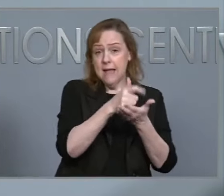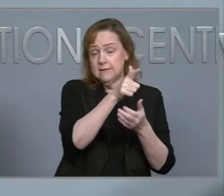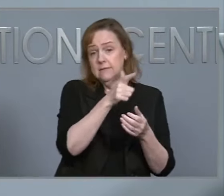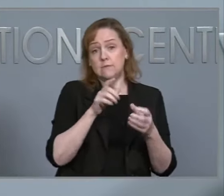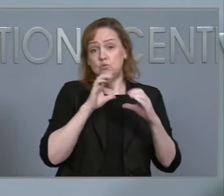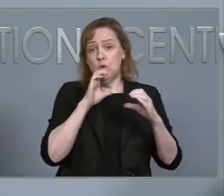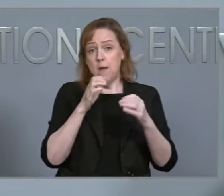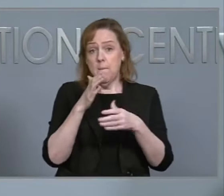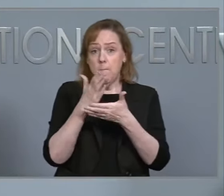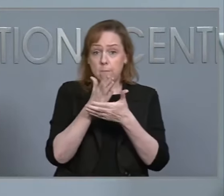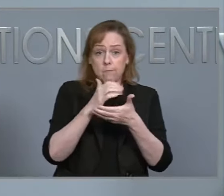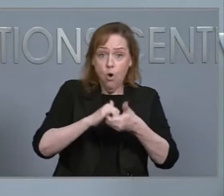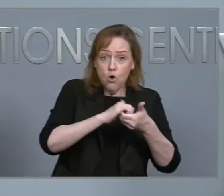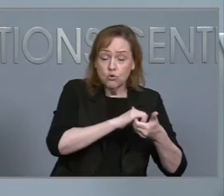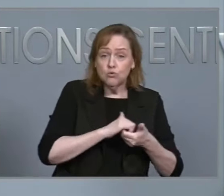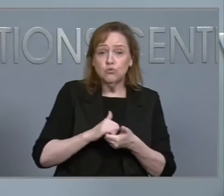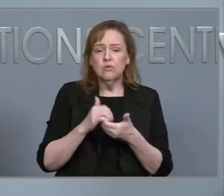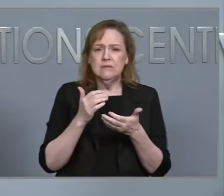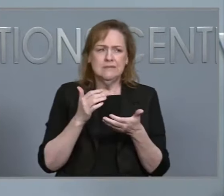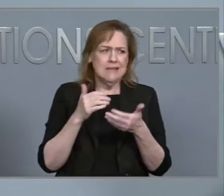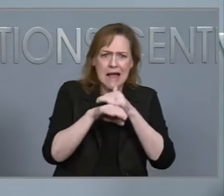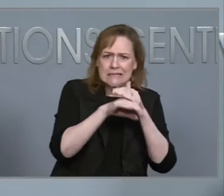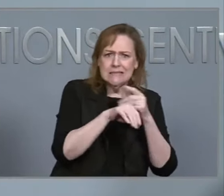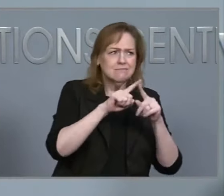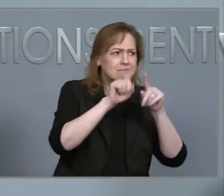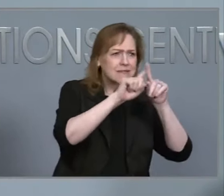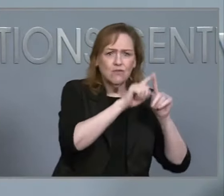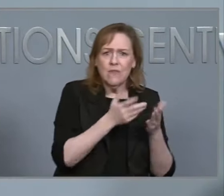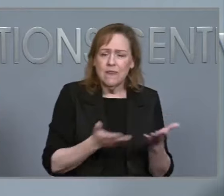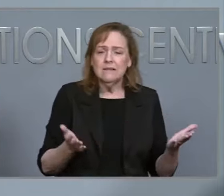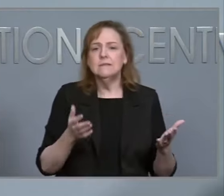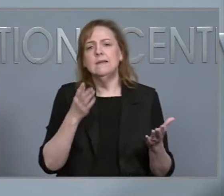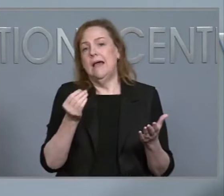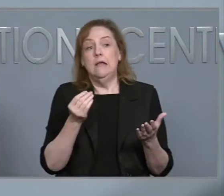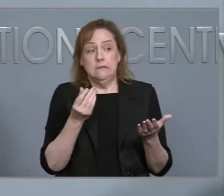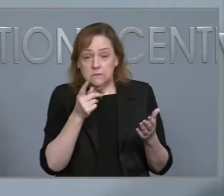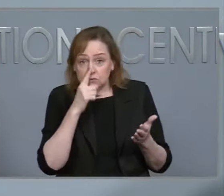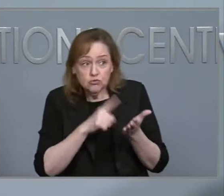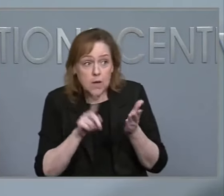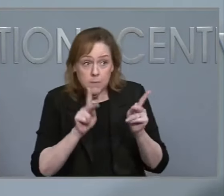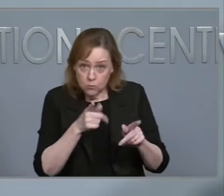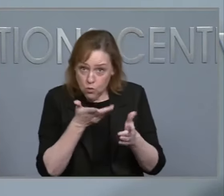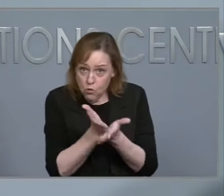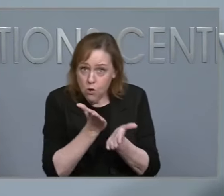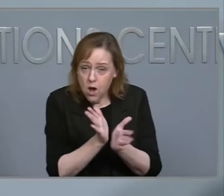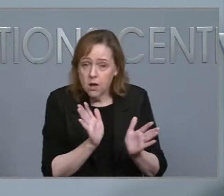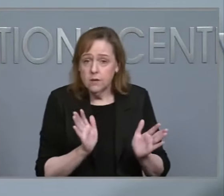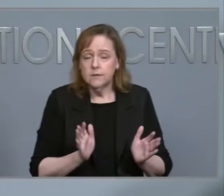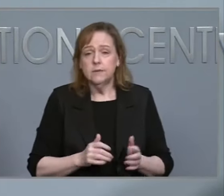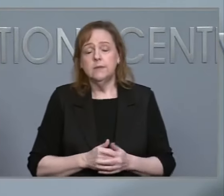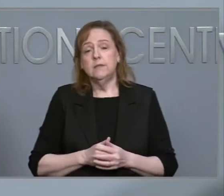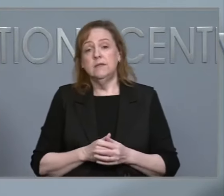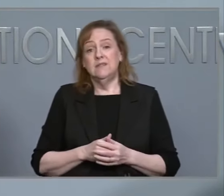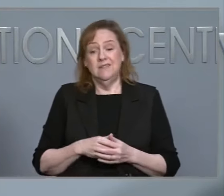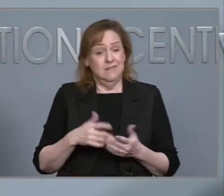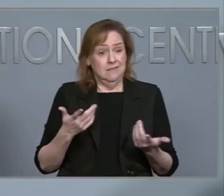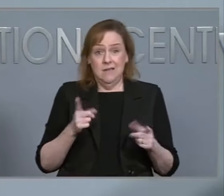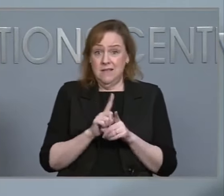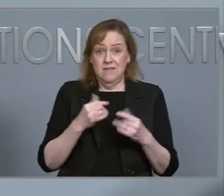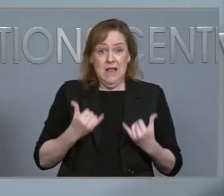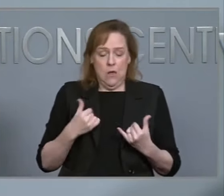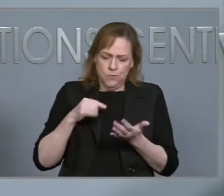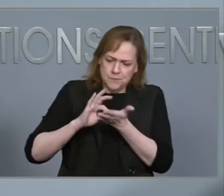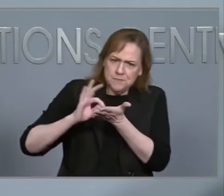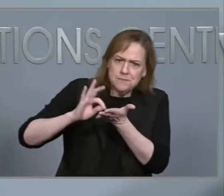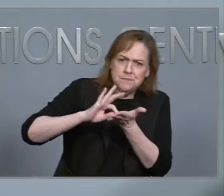access to infrastructure, and to conduct welfare checks. As of today, there have been hundreds of rescues made. If you need